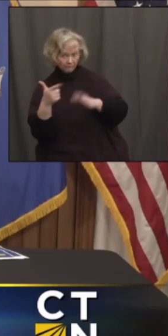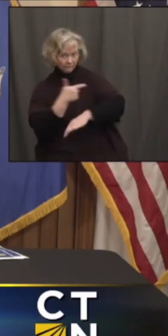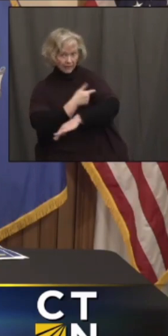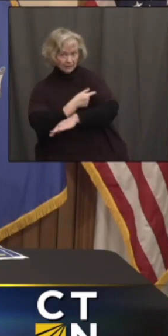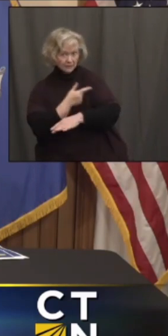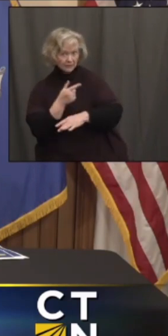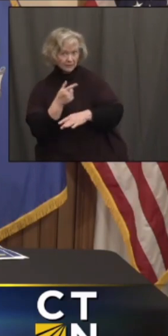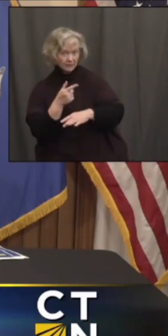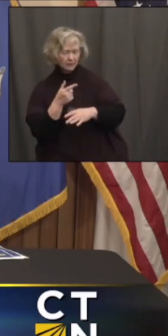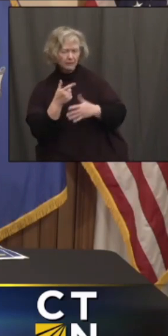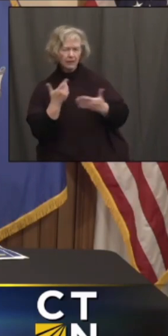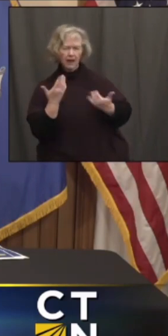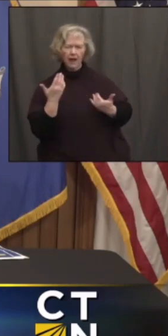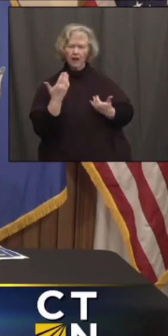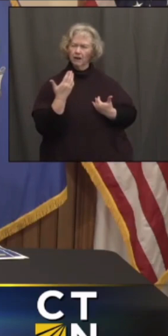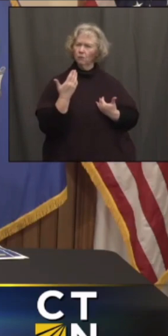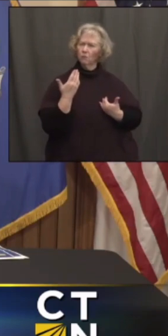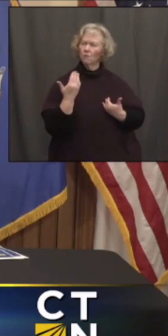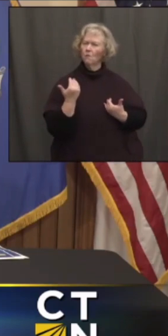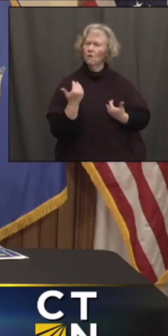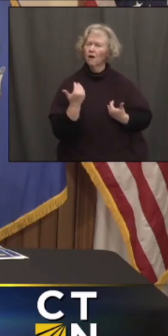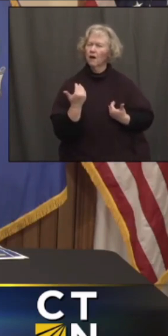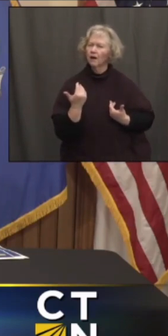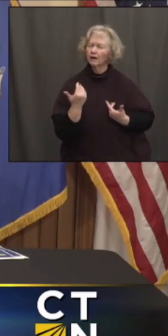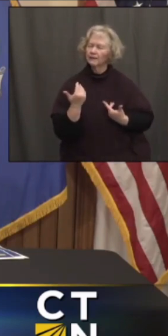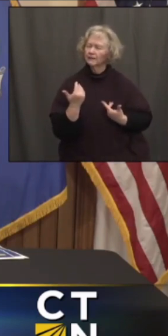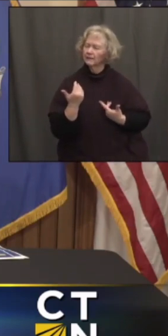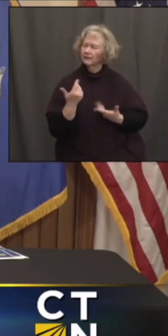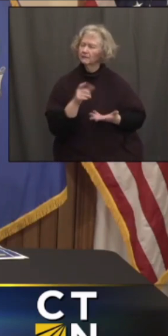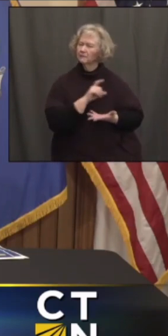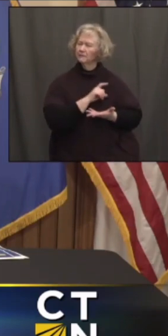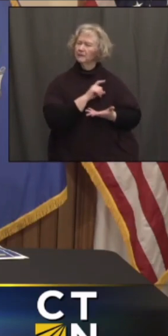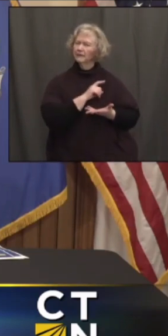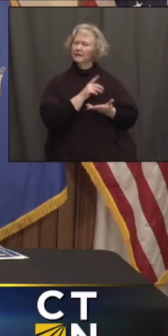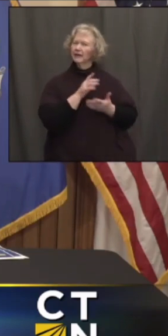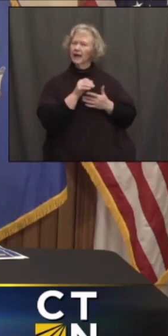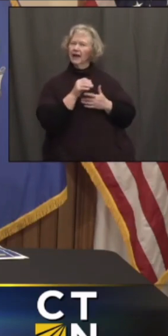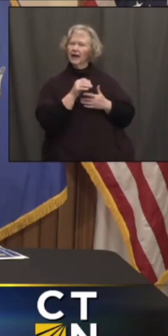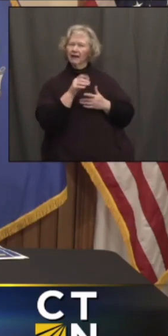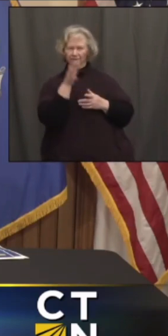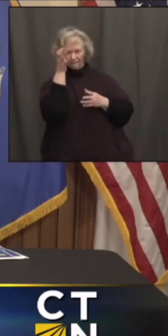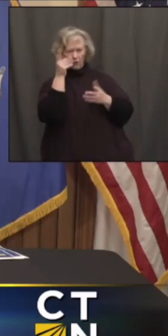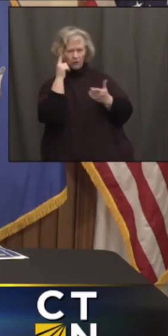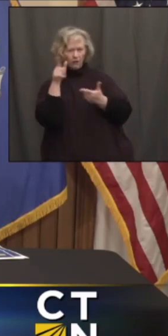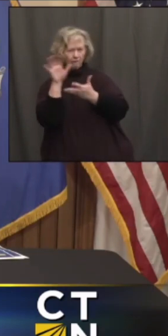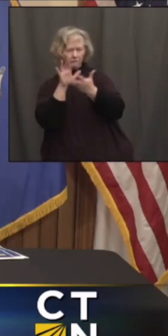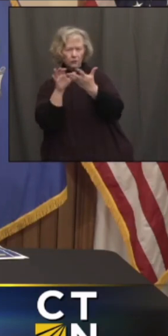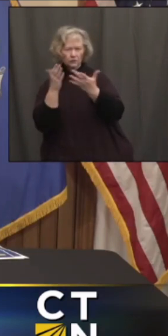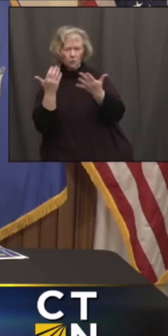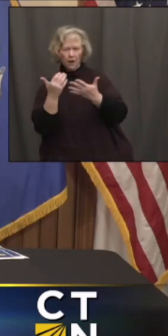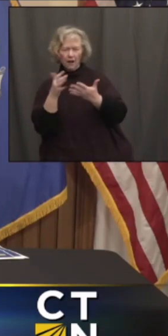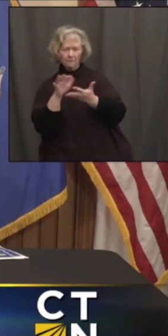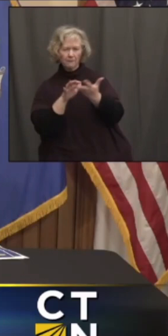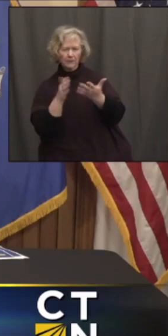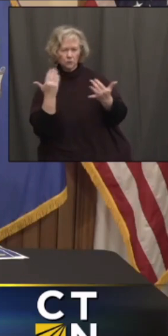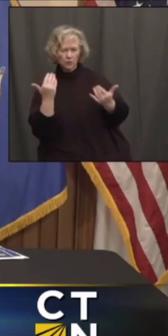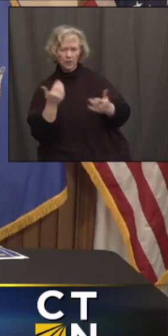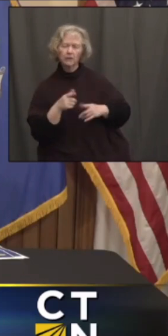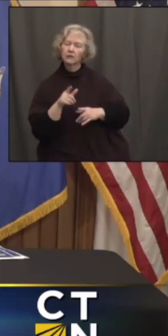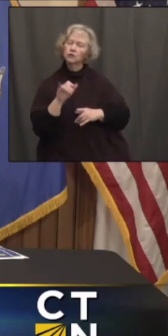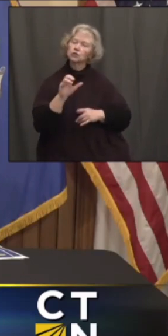why have state and, sorry, police and firefighters been getting mixed signals? You got that one, Josh?